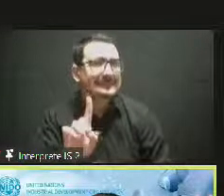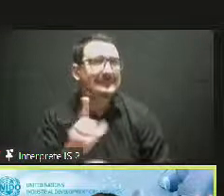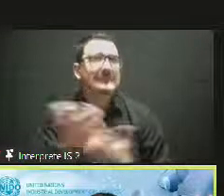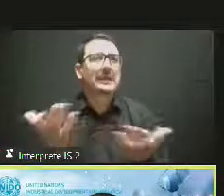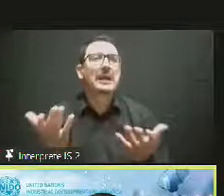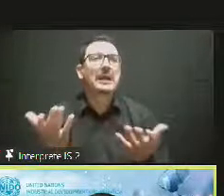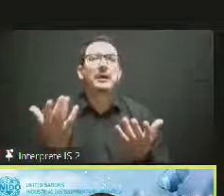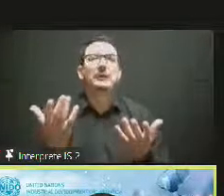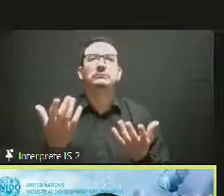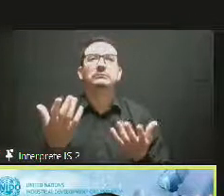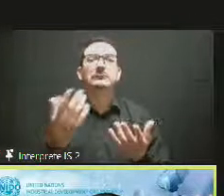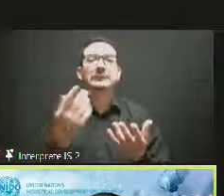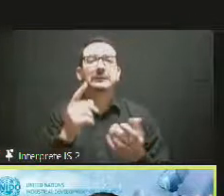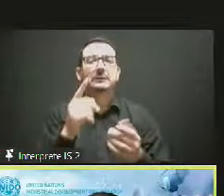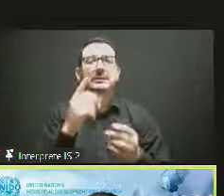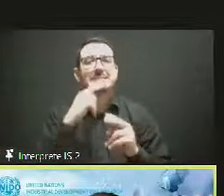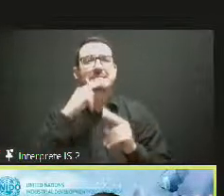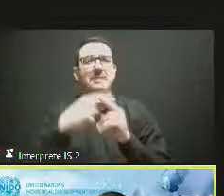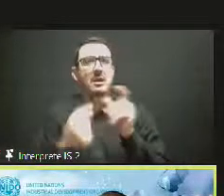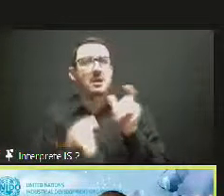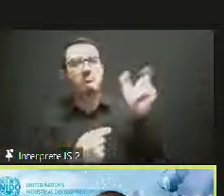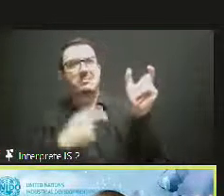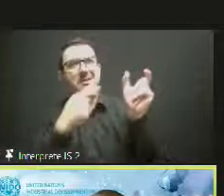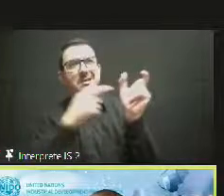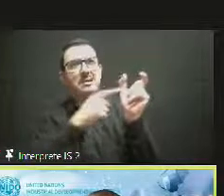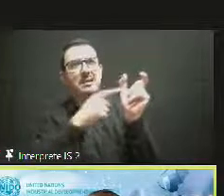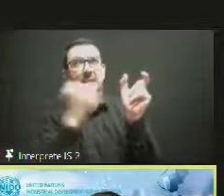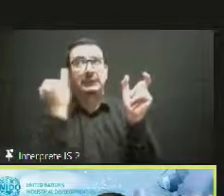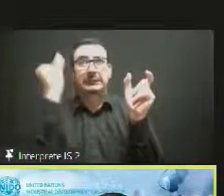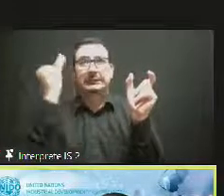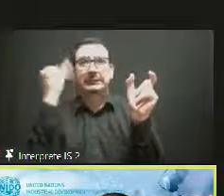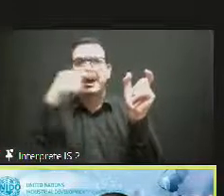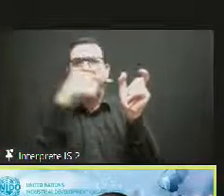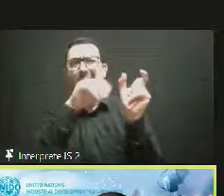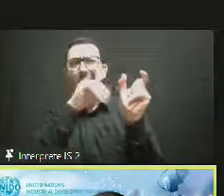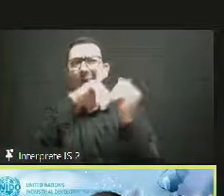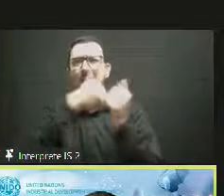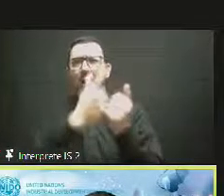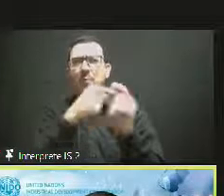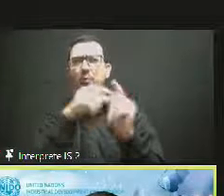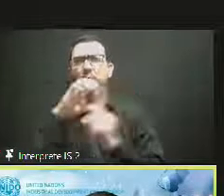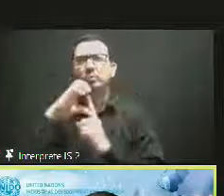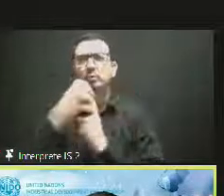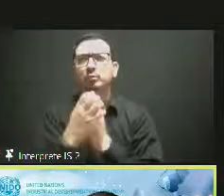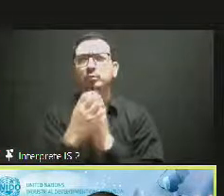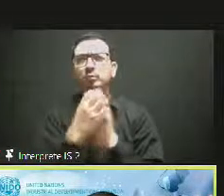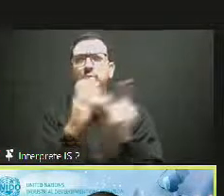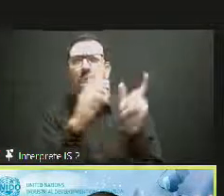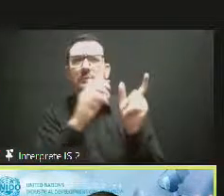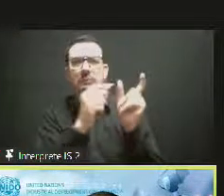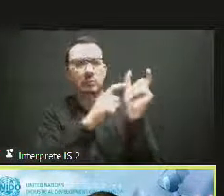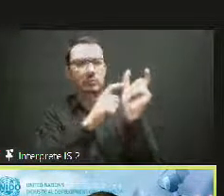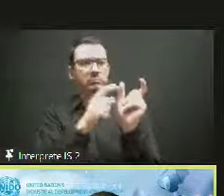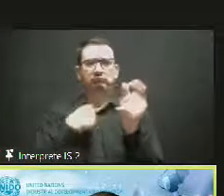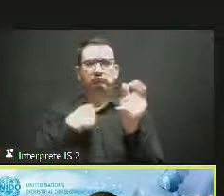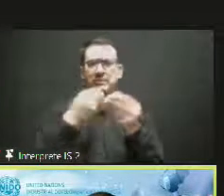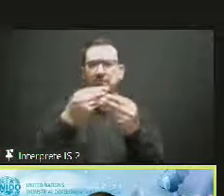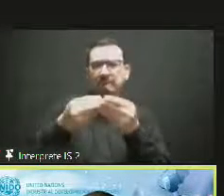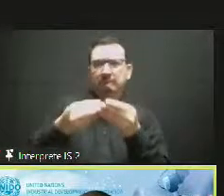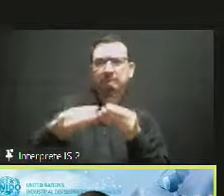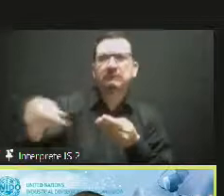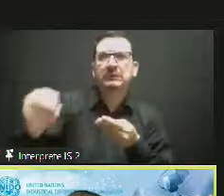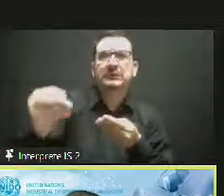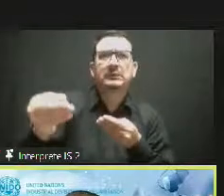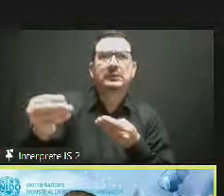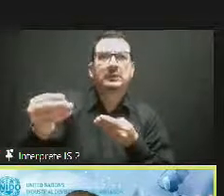include their trade, labor and productivity. Yeah. these are all part of